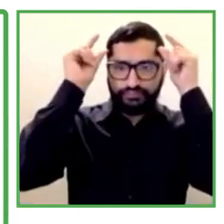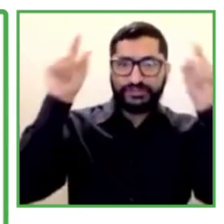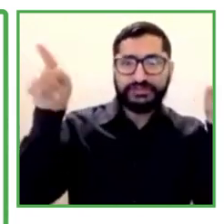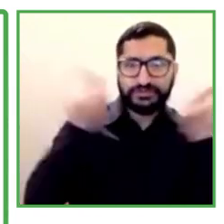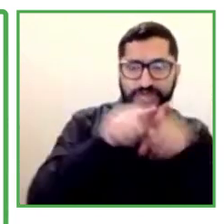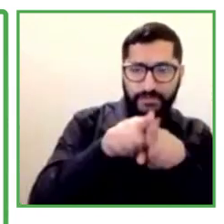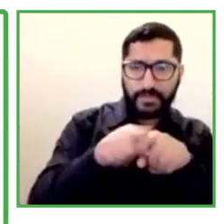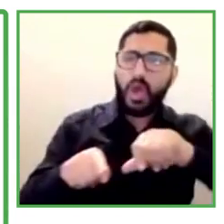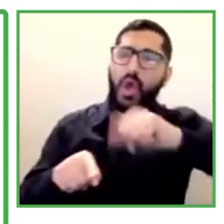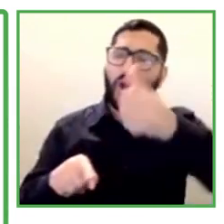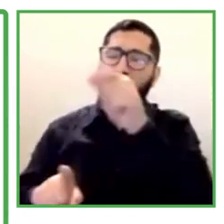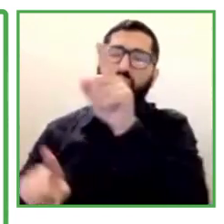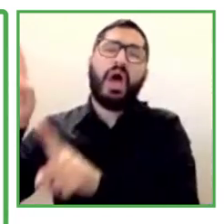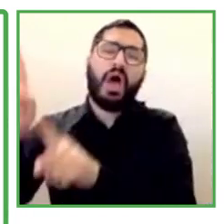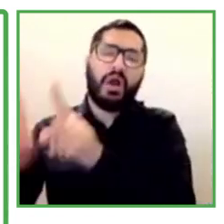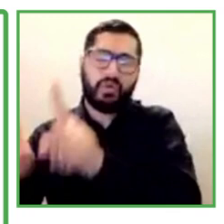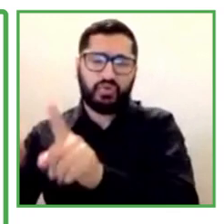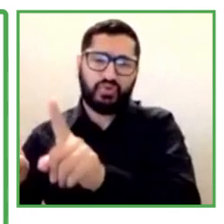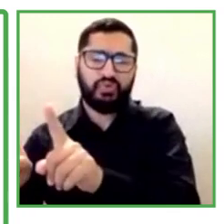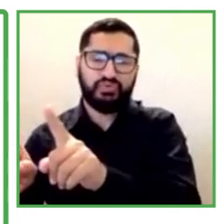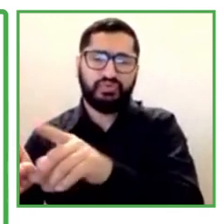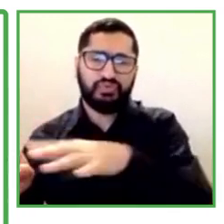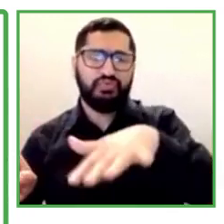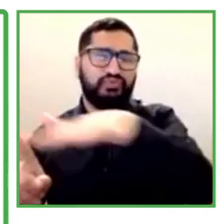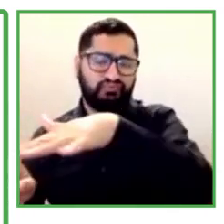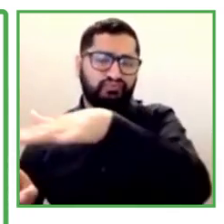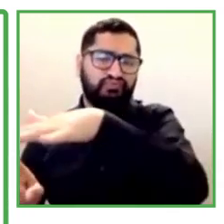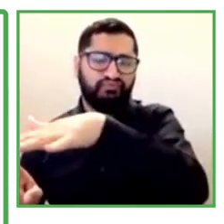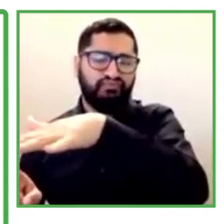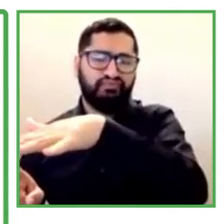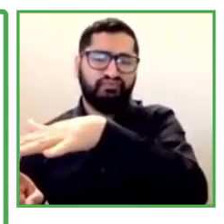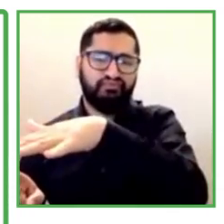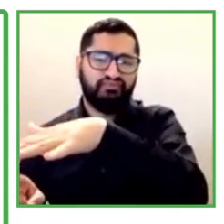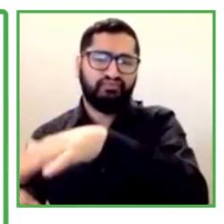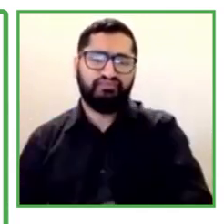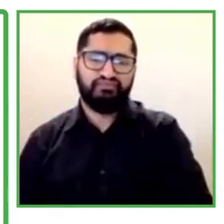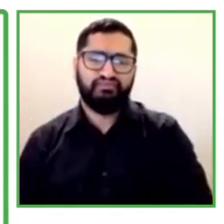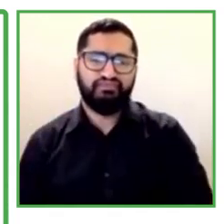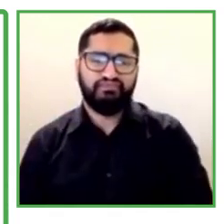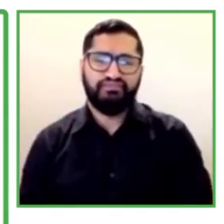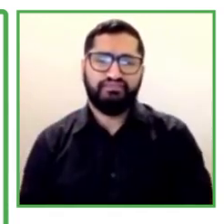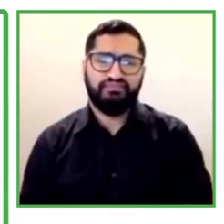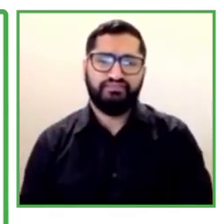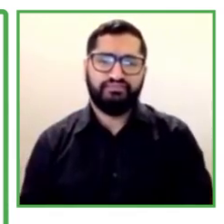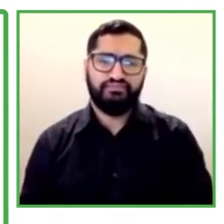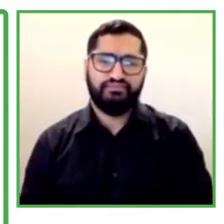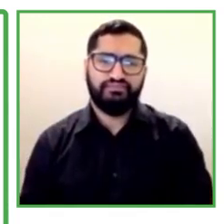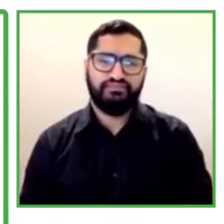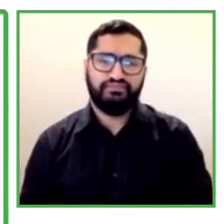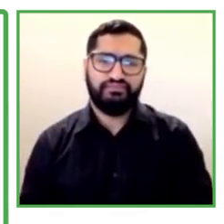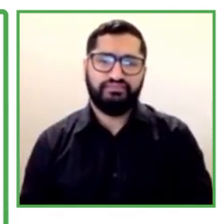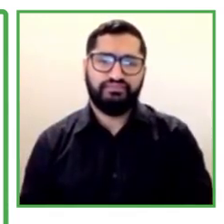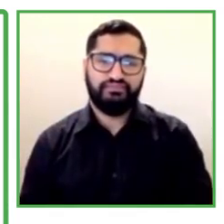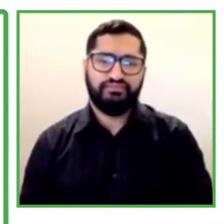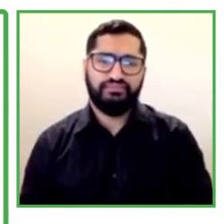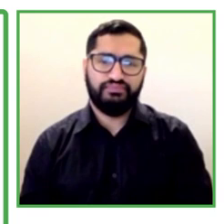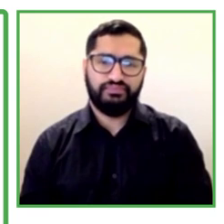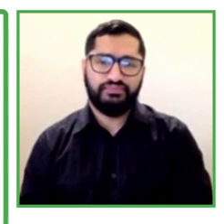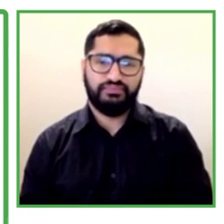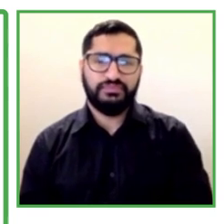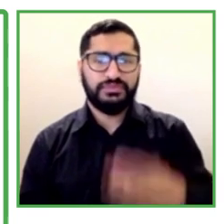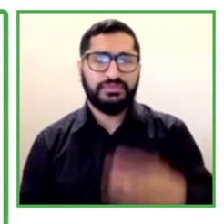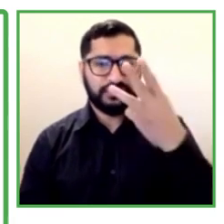likely to be high-performing, and eight times more likely